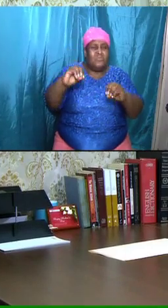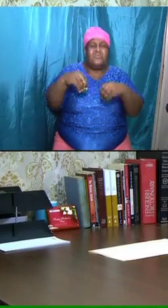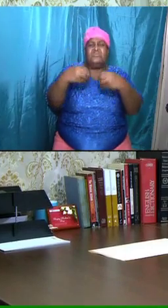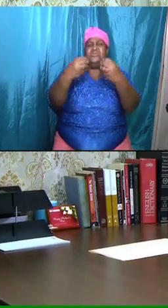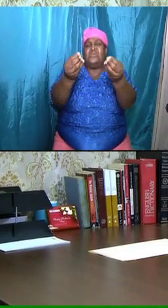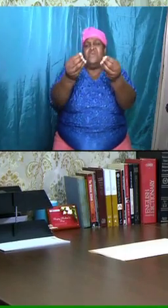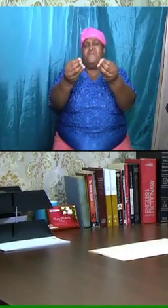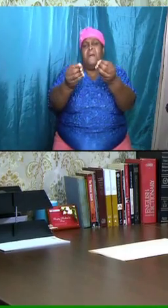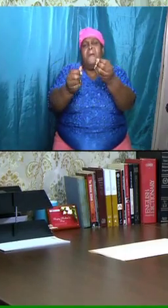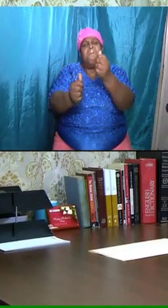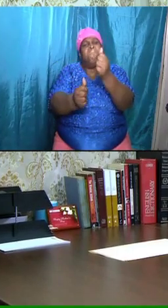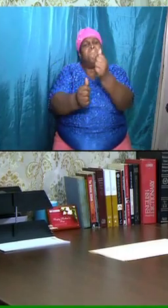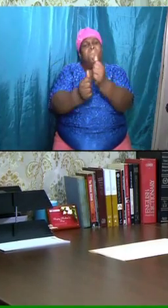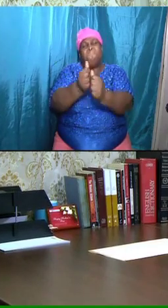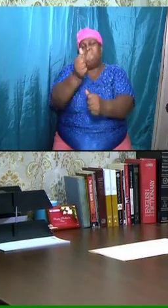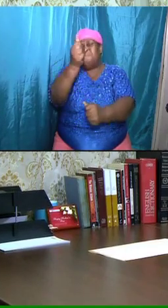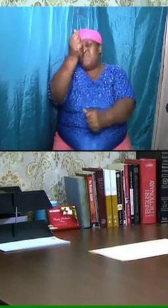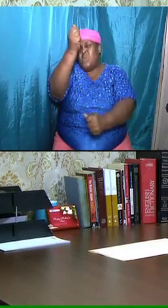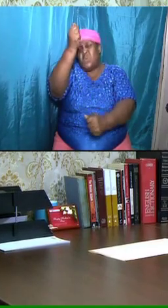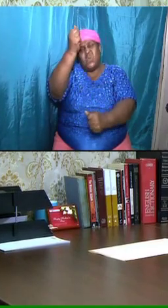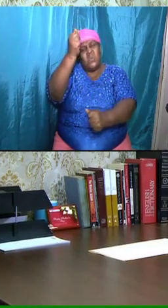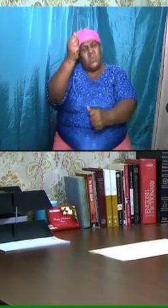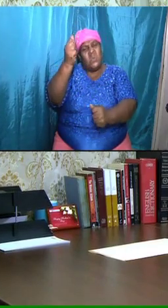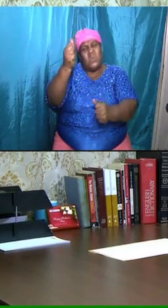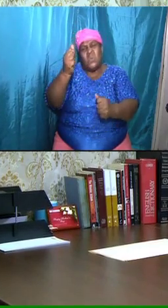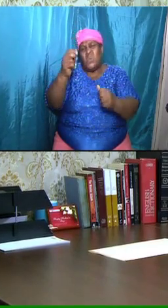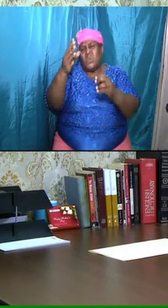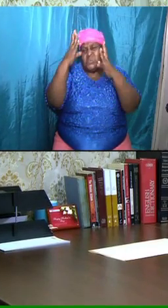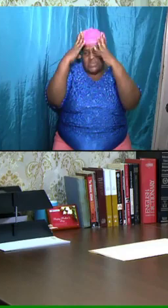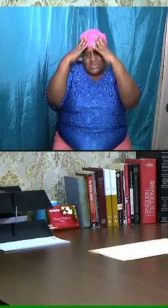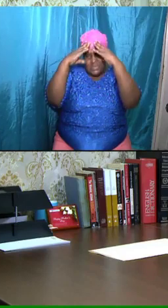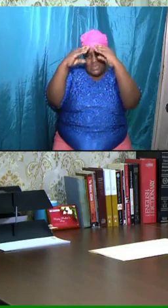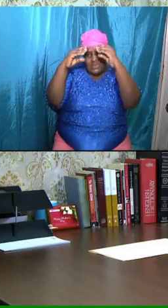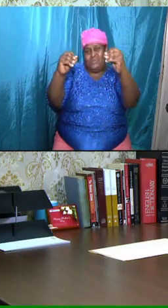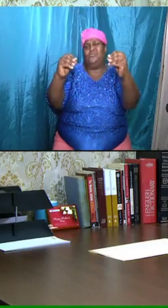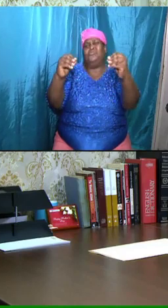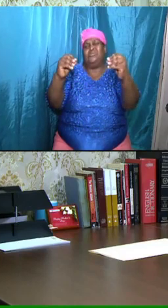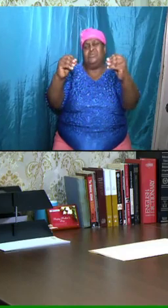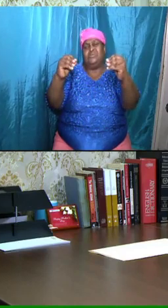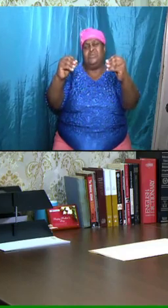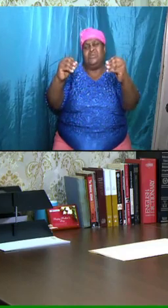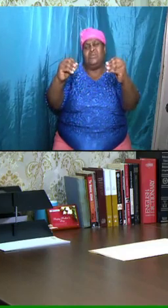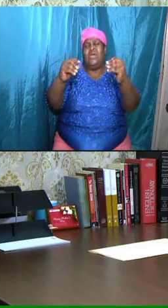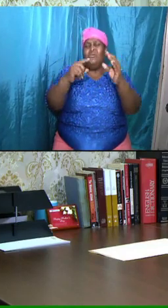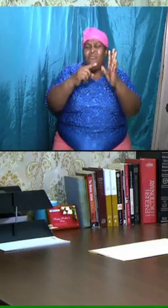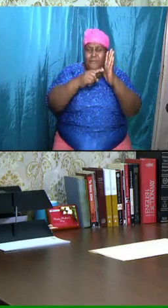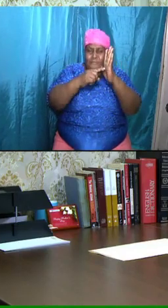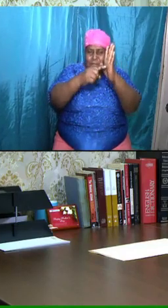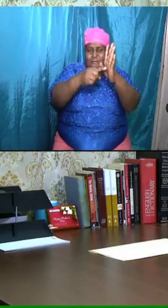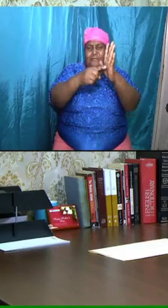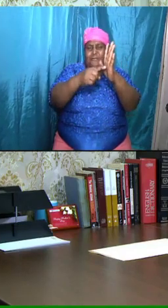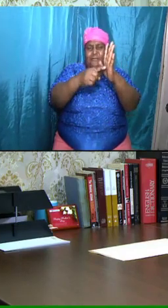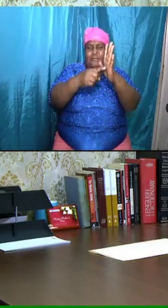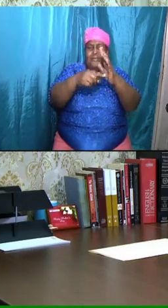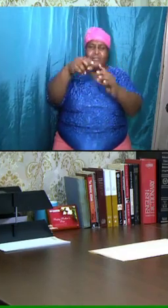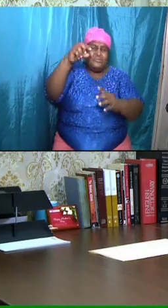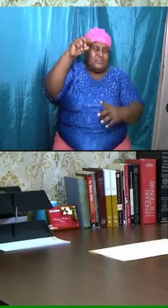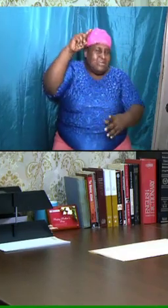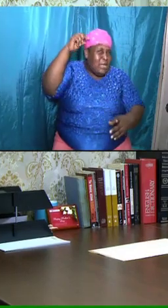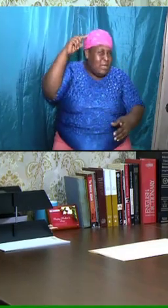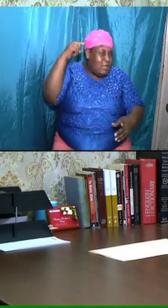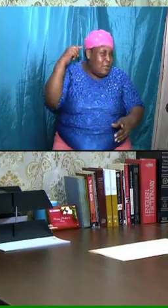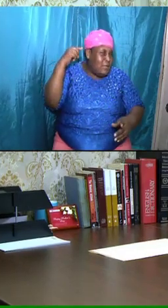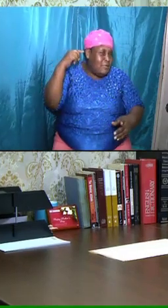the most detailed, the most minute of details were revealed to him down to the very